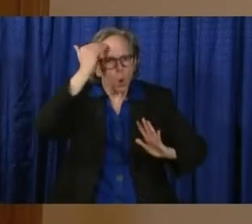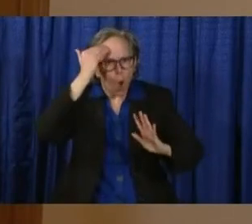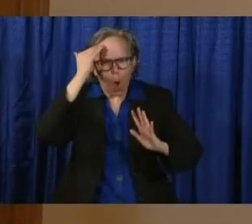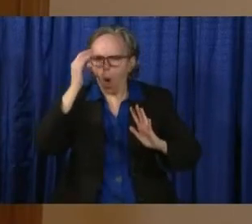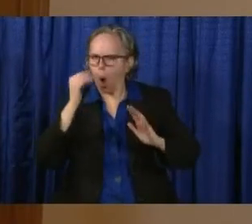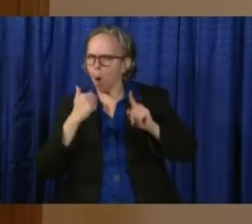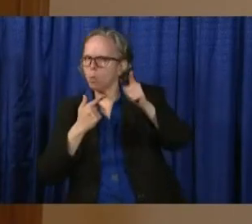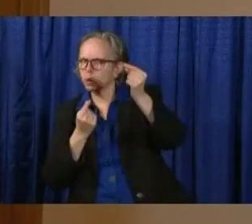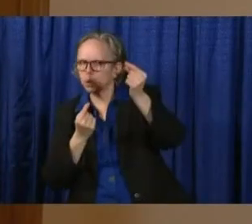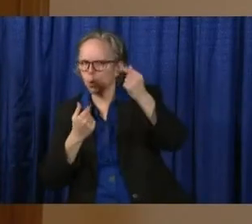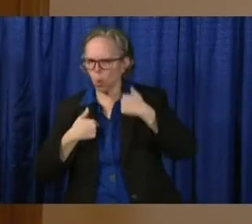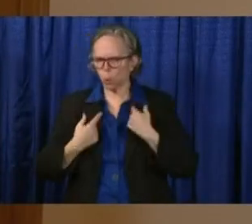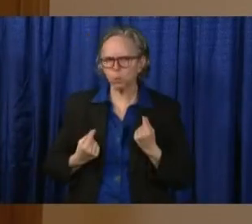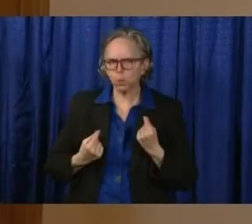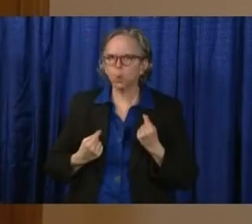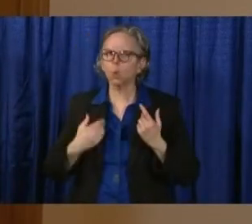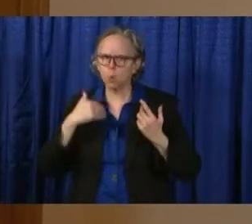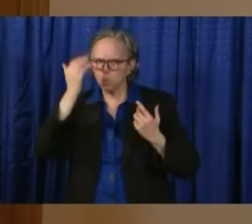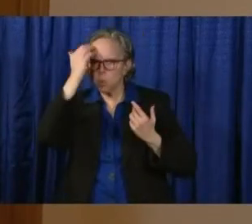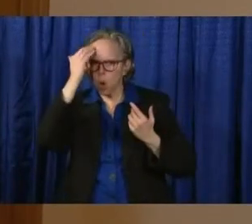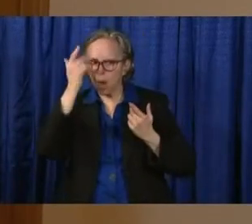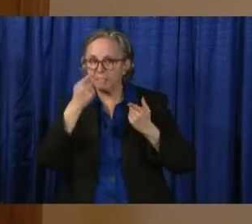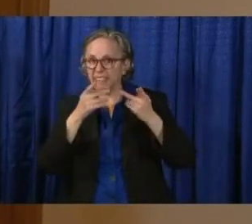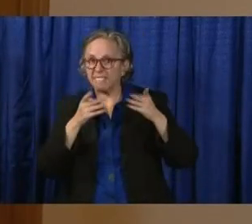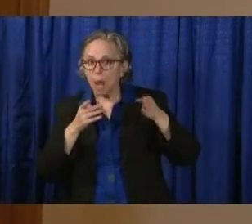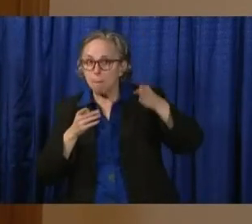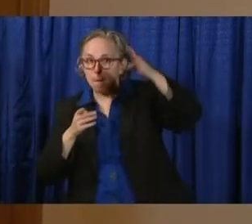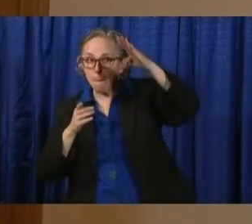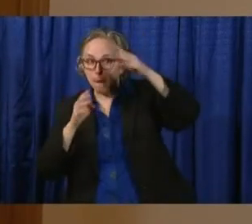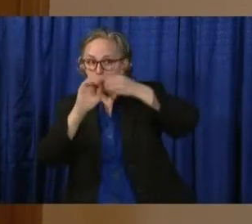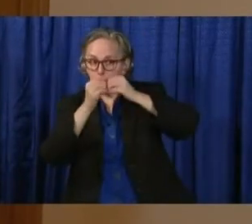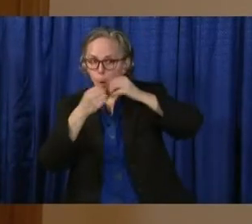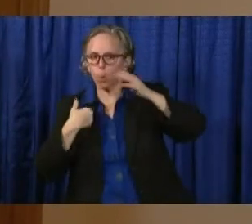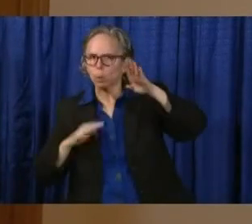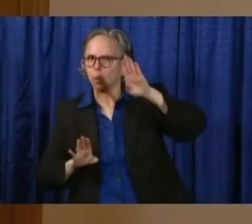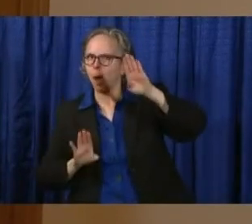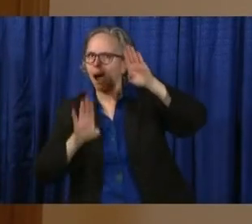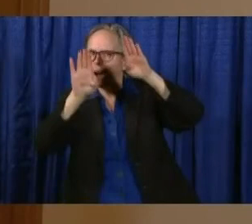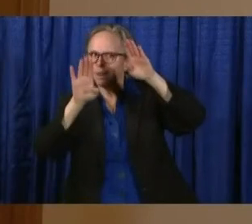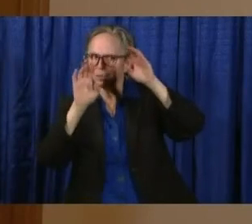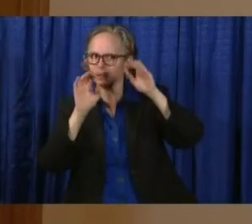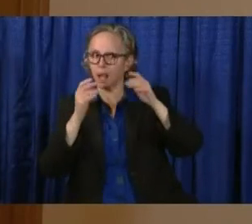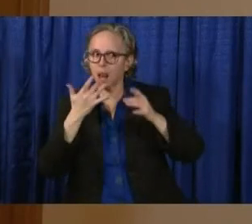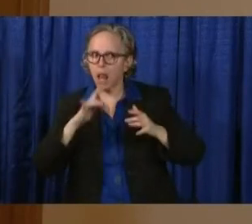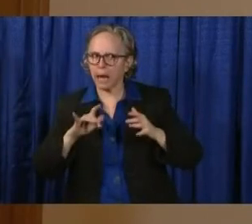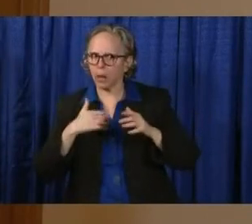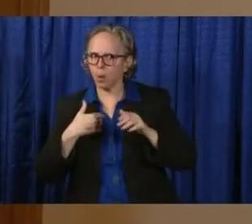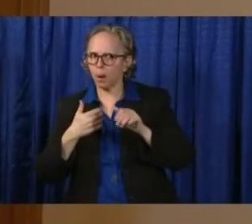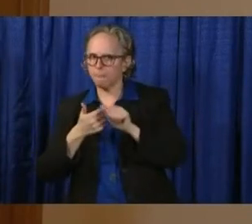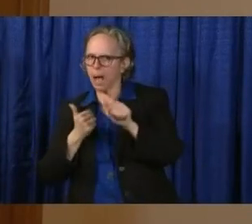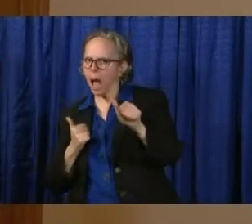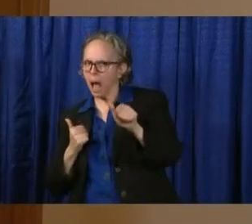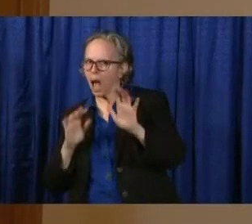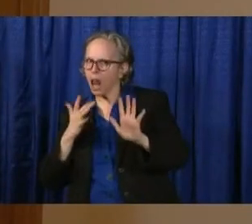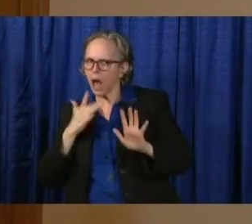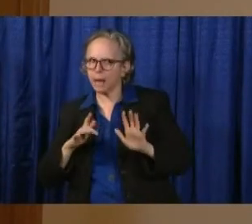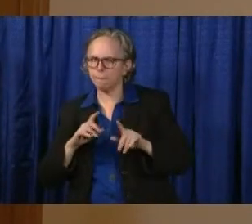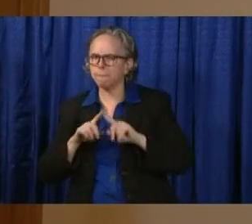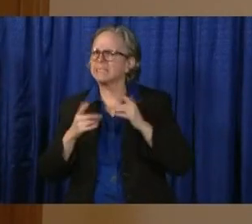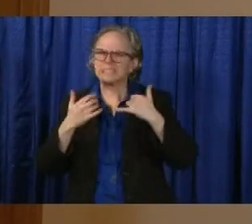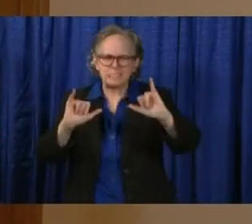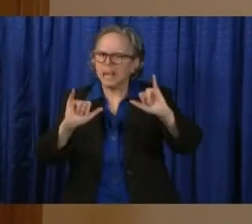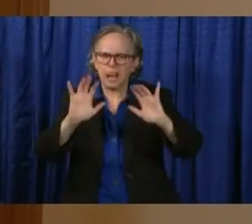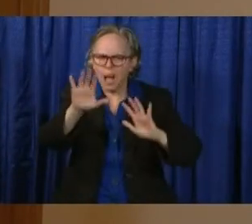going to spike not long after them. We're fortunate to be behind them a bit, but those are all things that we're having